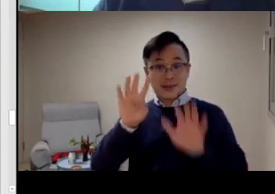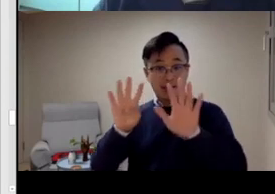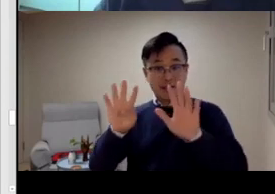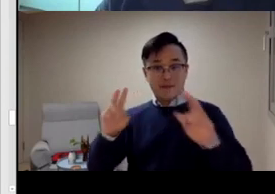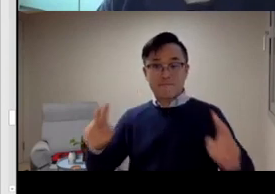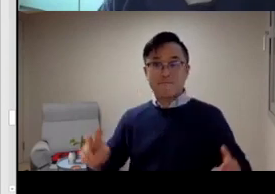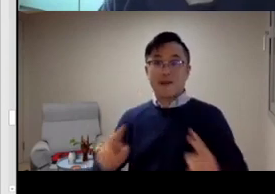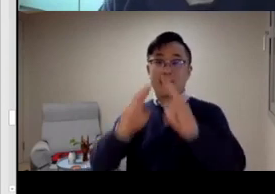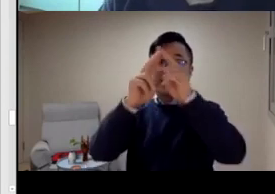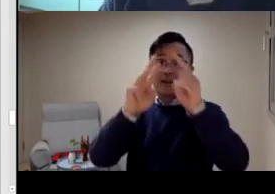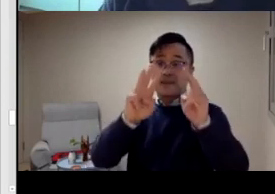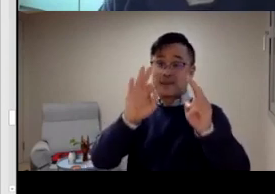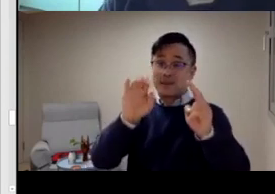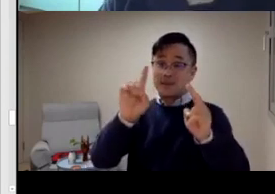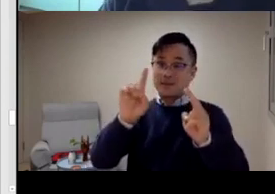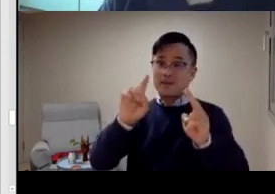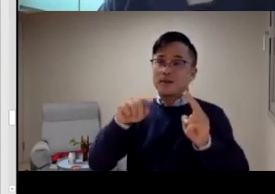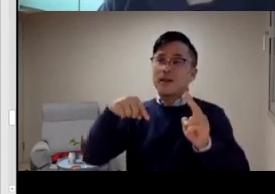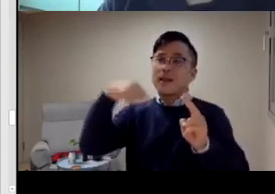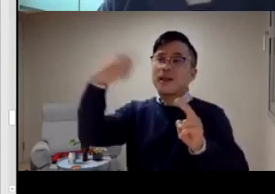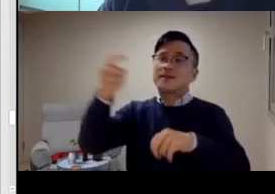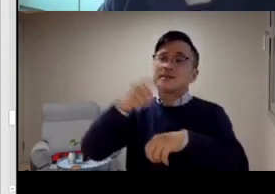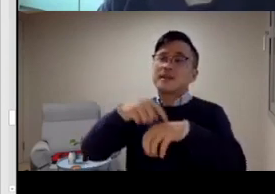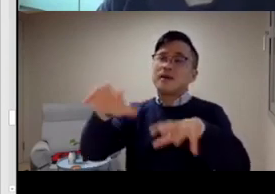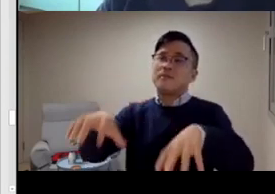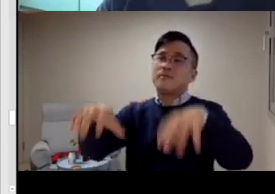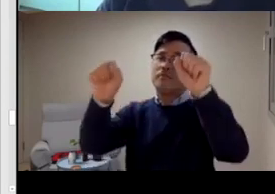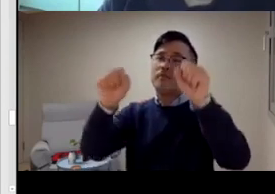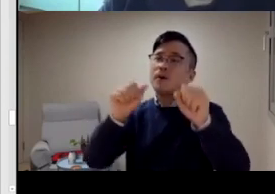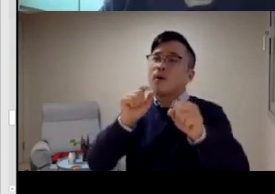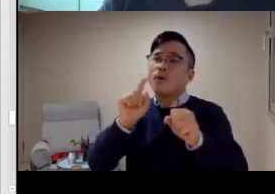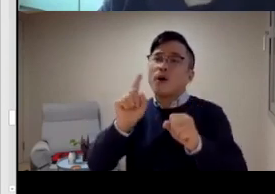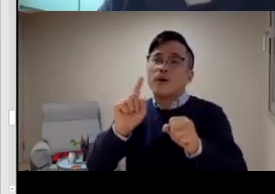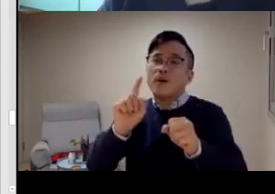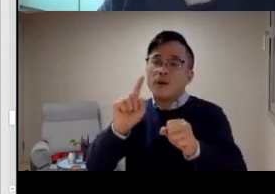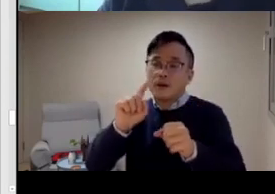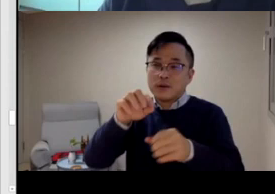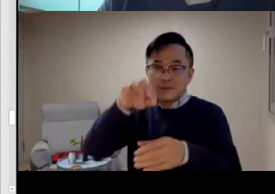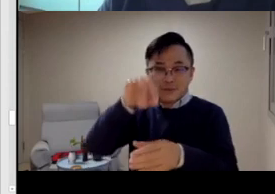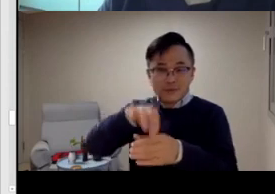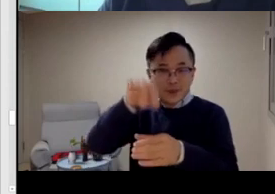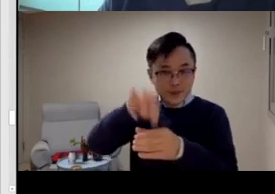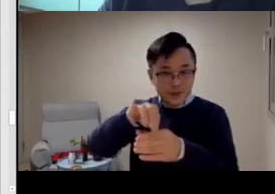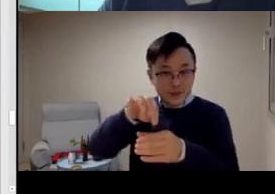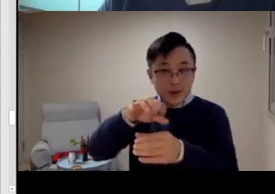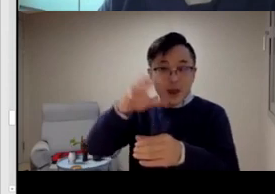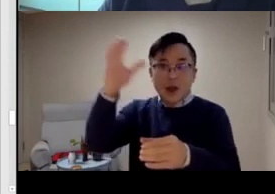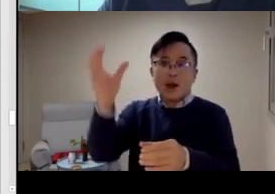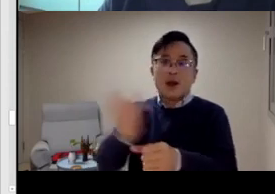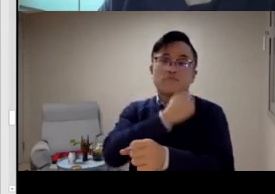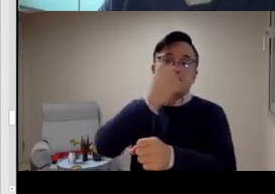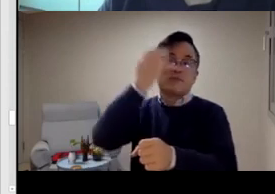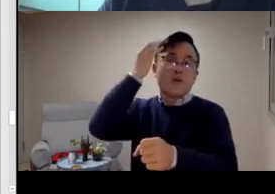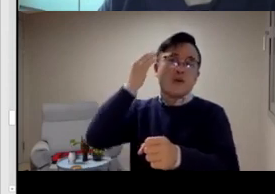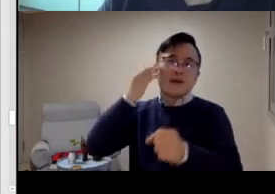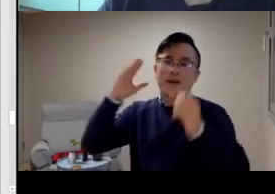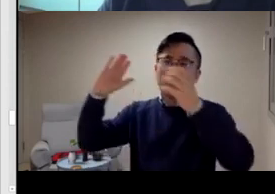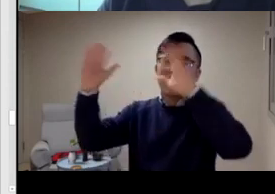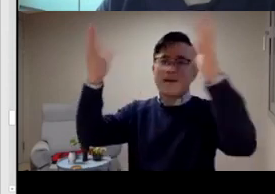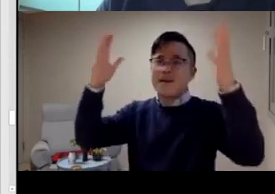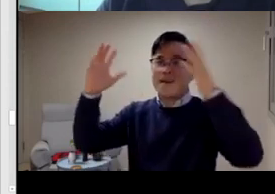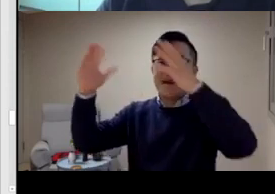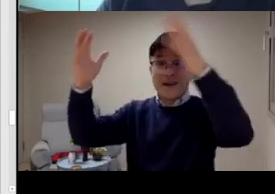You see that picture? This is 2019 in Paris when Korea was selected